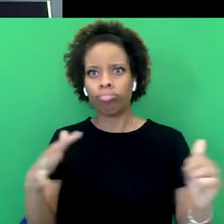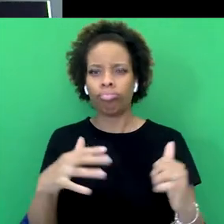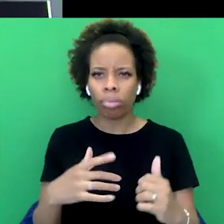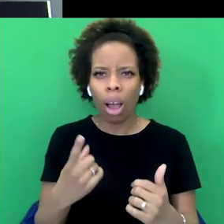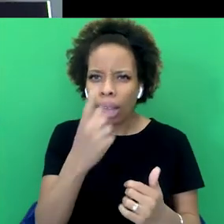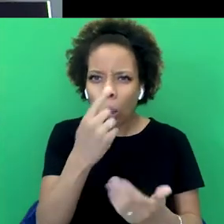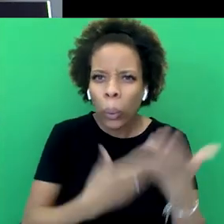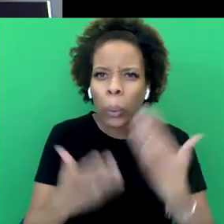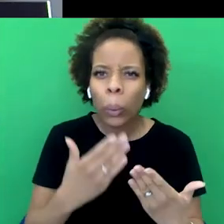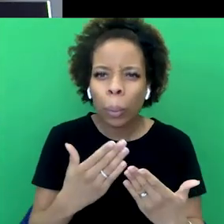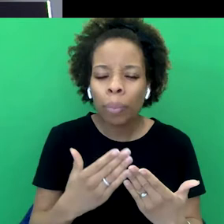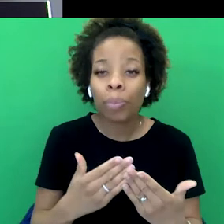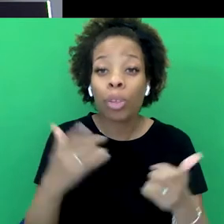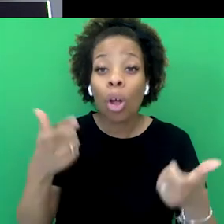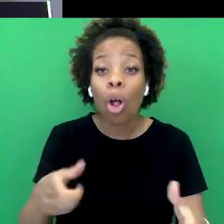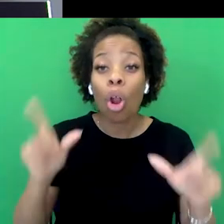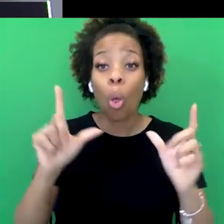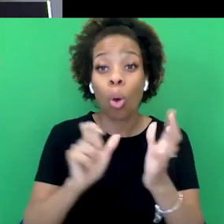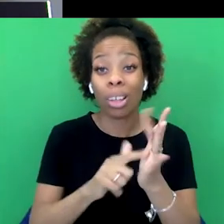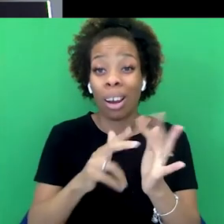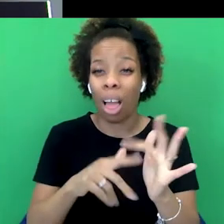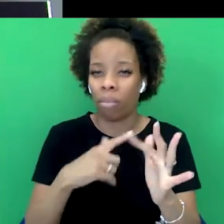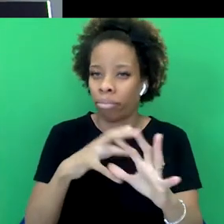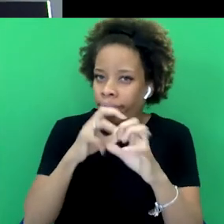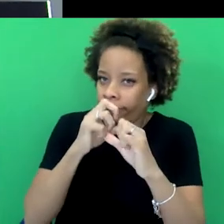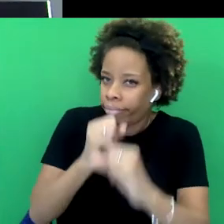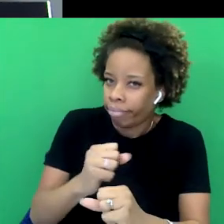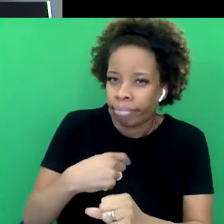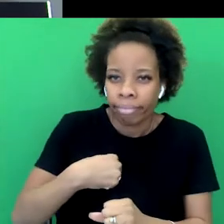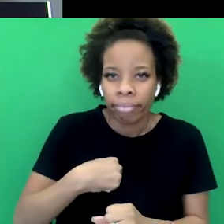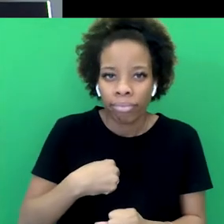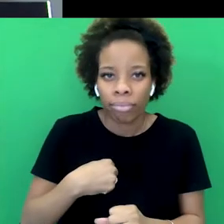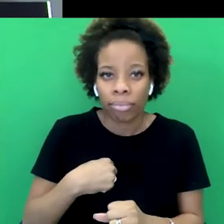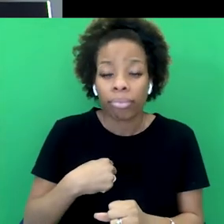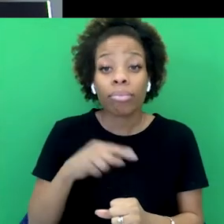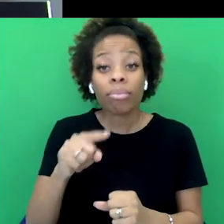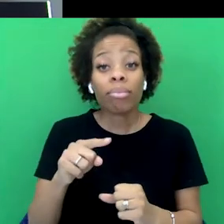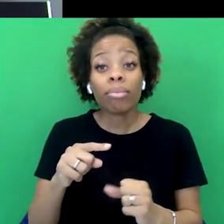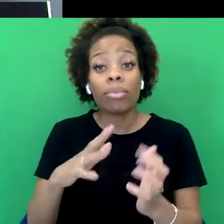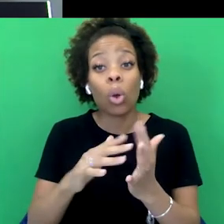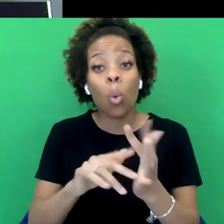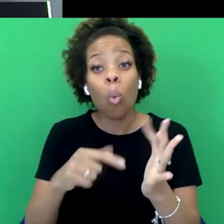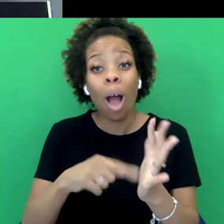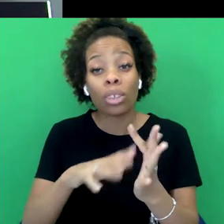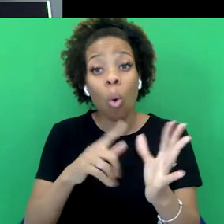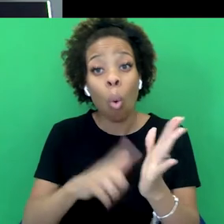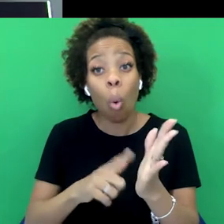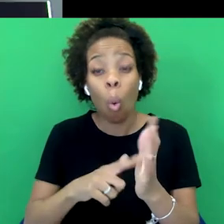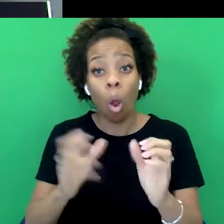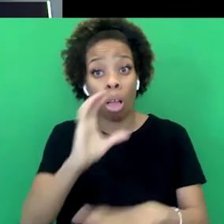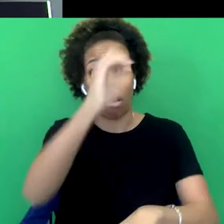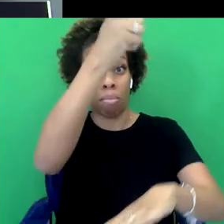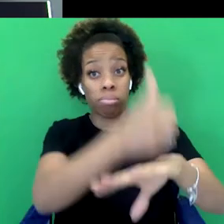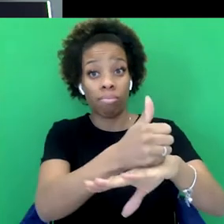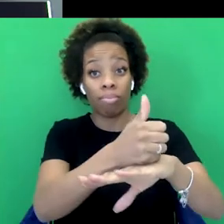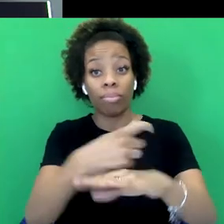the statue of Lord Clive, which is the one I hate the most. It's very prominent in Whitehall. And I guess Rishi Sunak has to look at it every day. Anyway, when